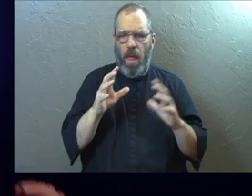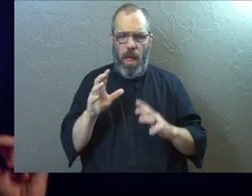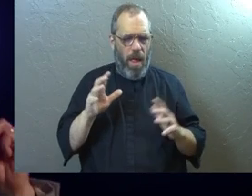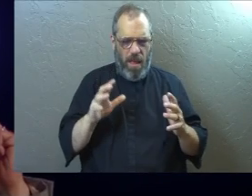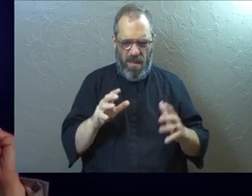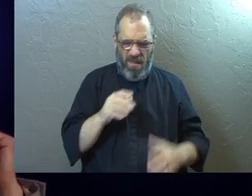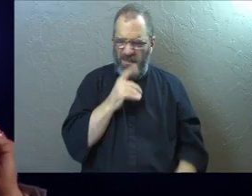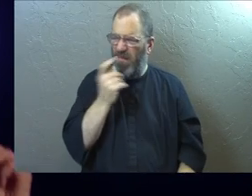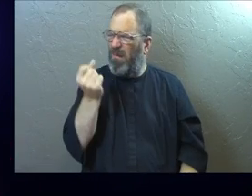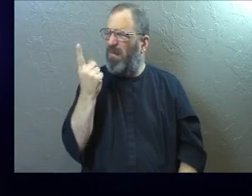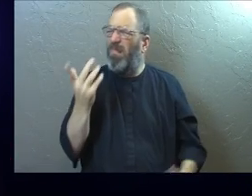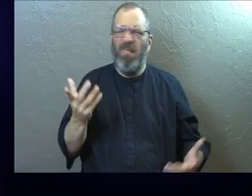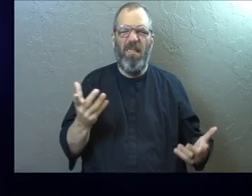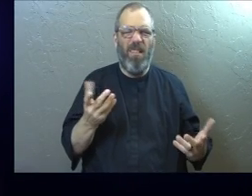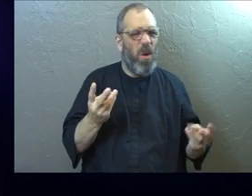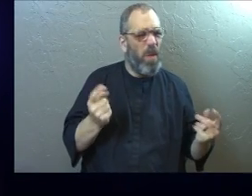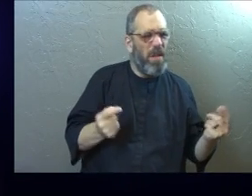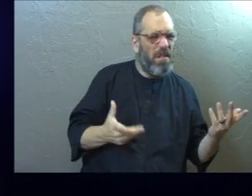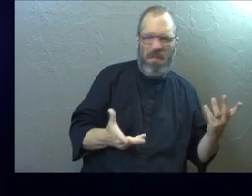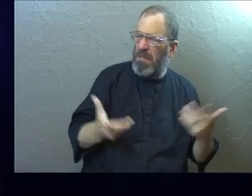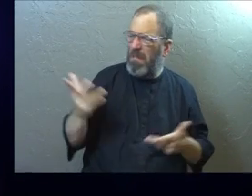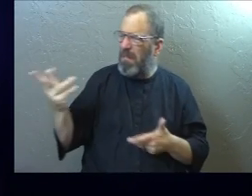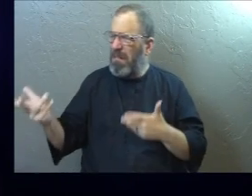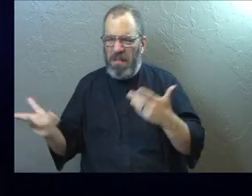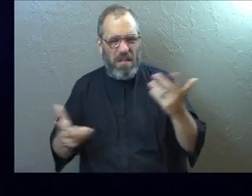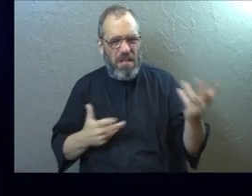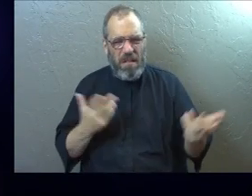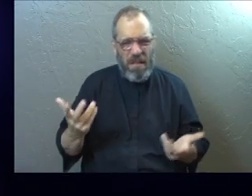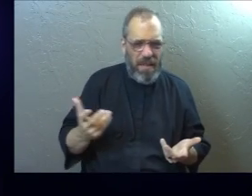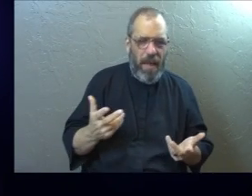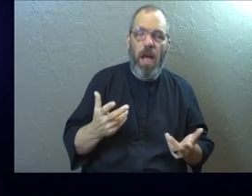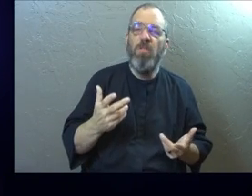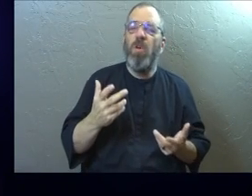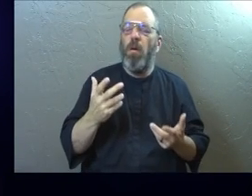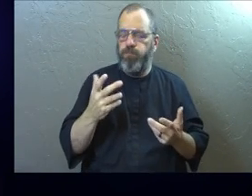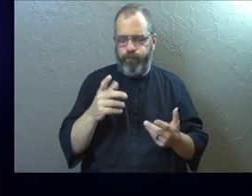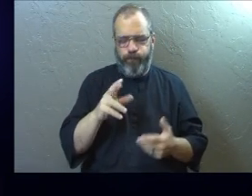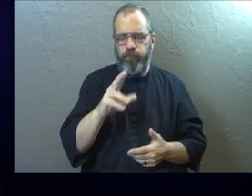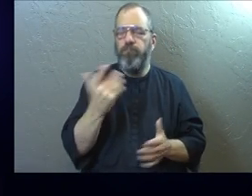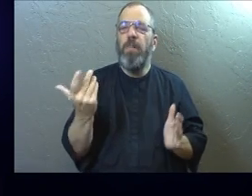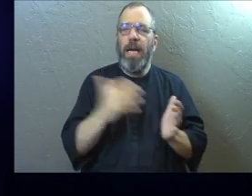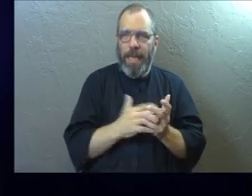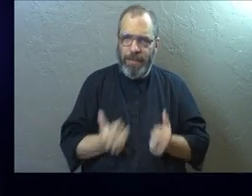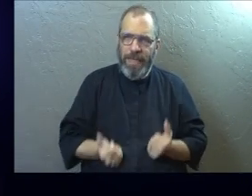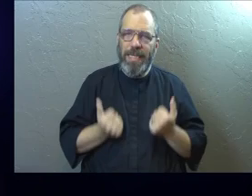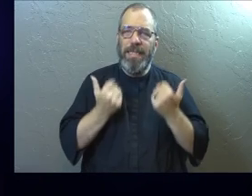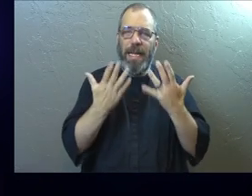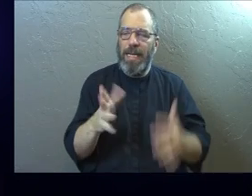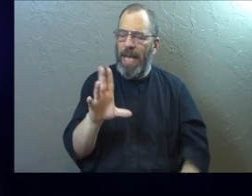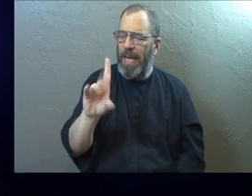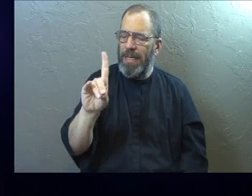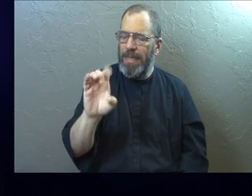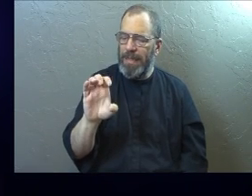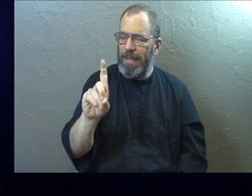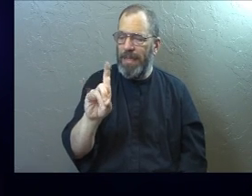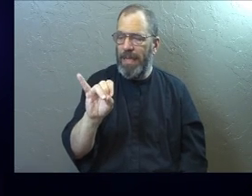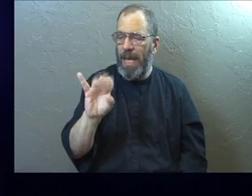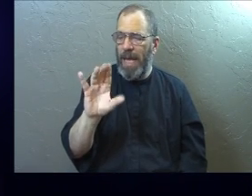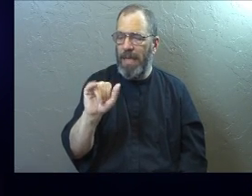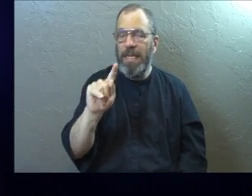Some of these things didn't make sense for you and so you're going to rededicate yourself today. That's also incredible.